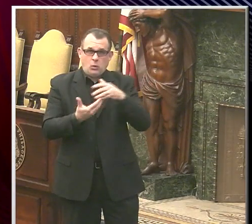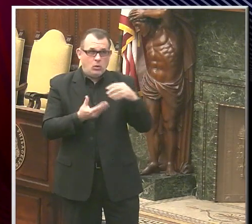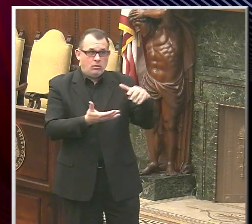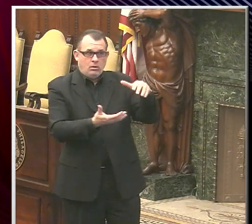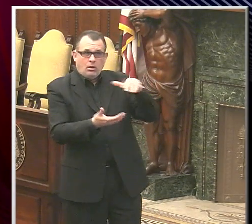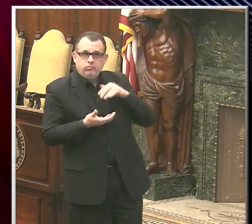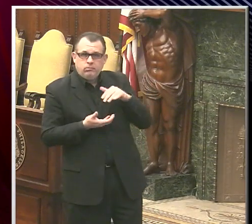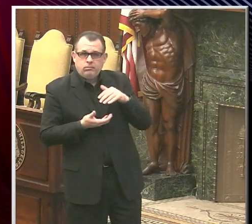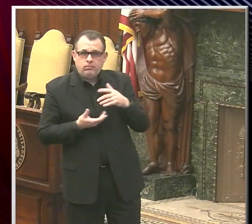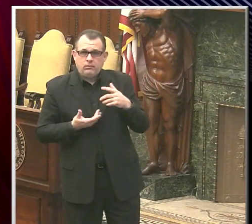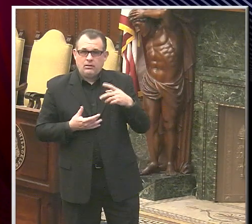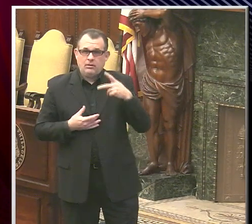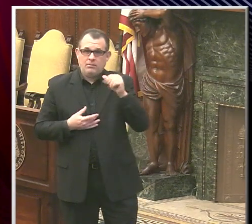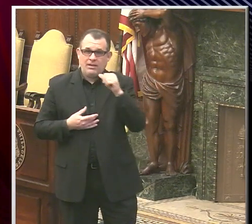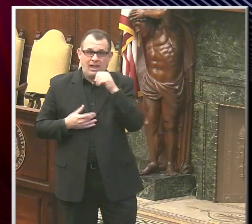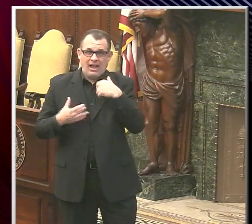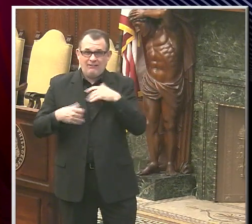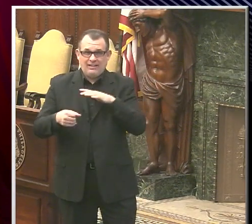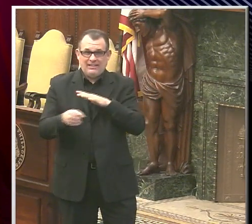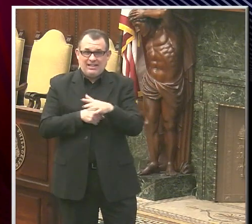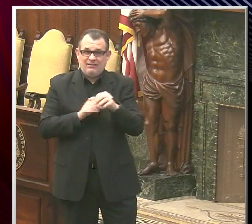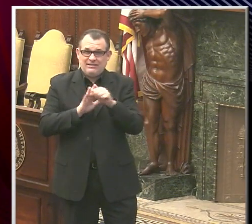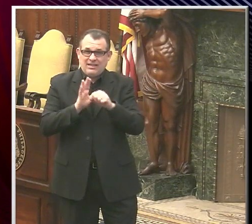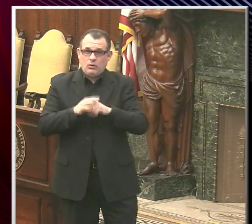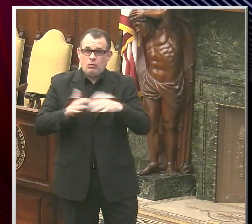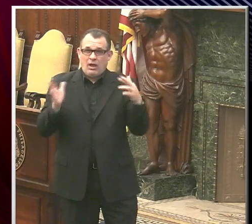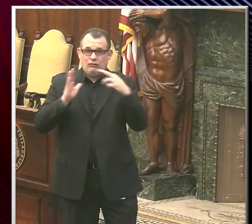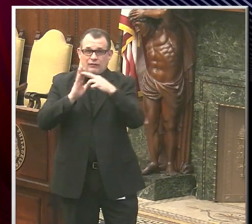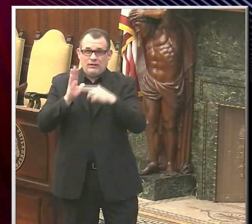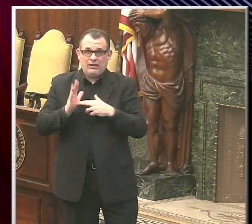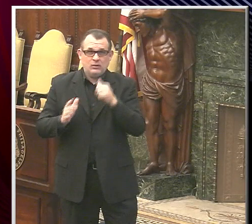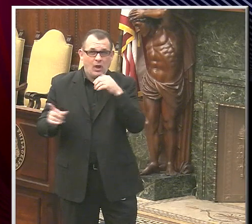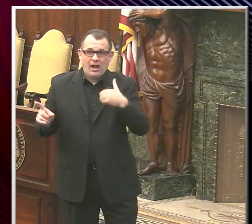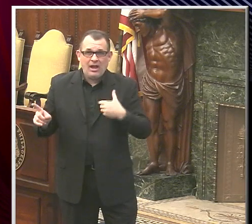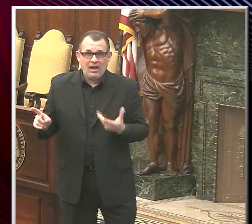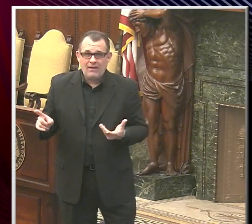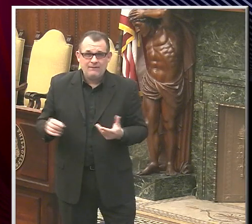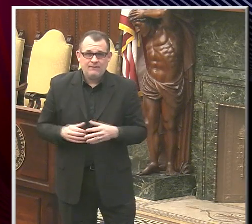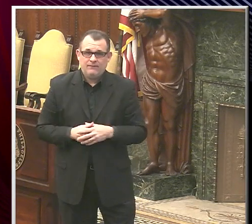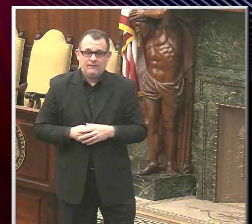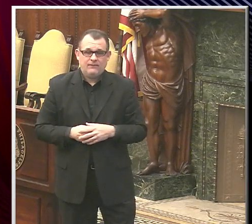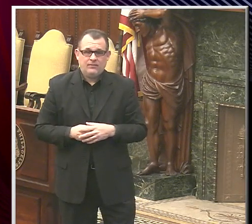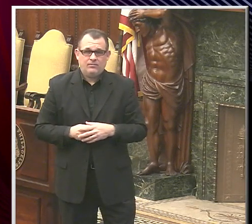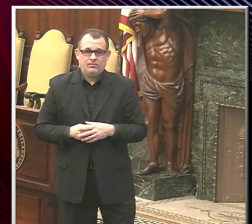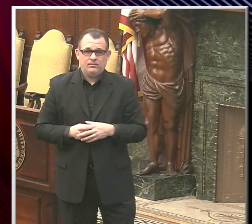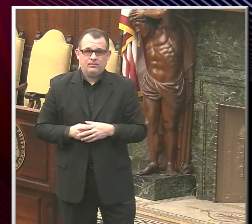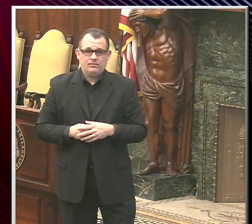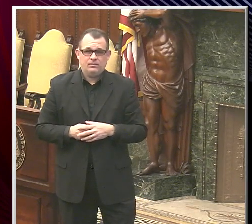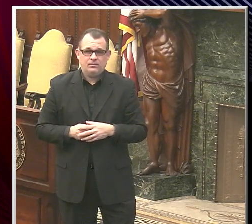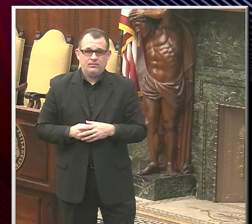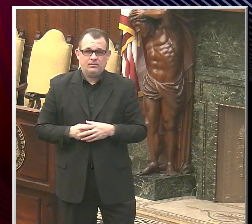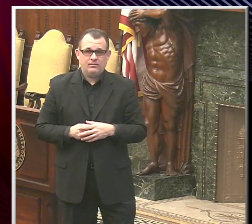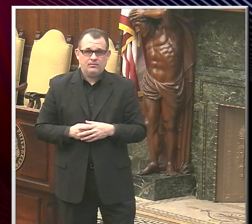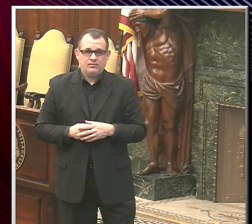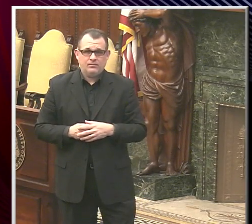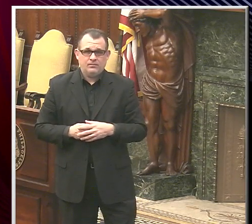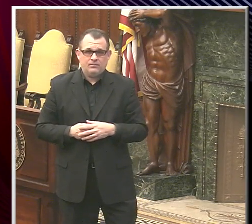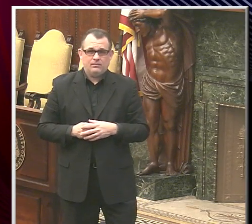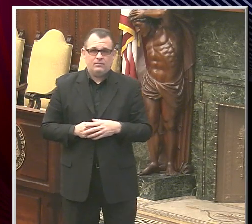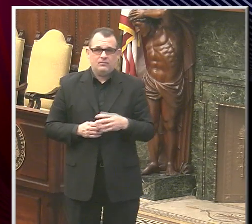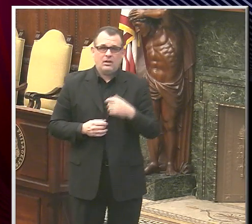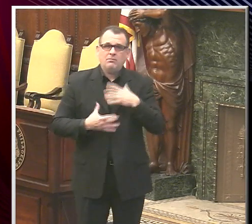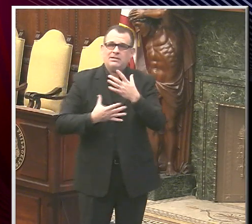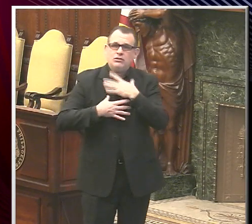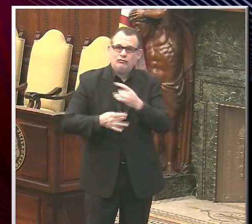PA doesn't have a statewide registry either, whereas our neighbors do as well. Yeah. I'd be interested to see how the